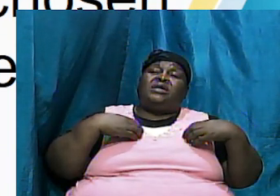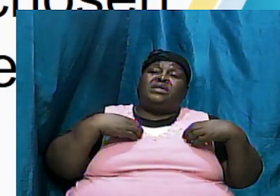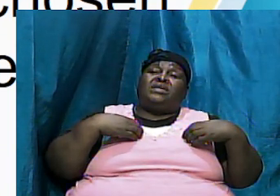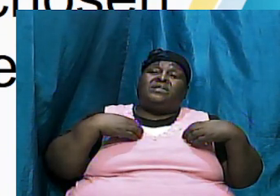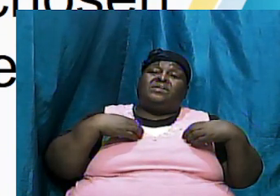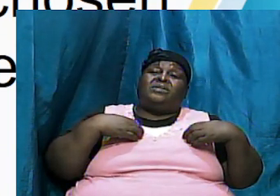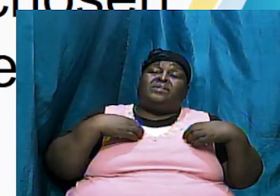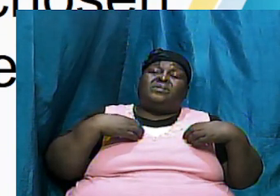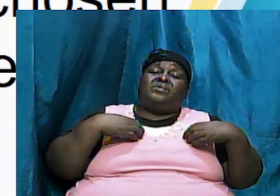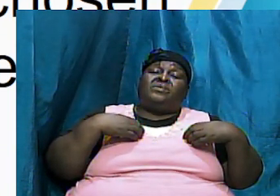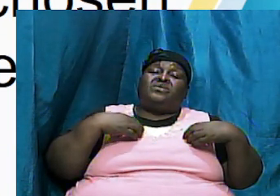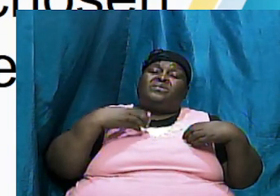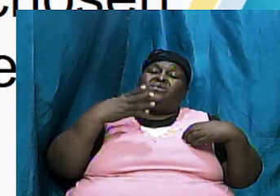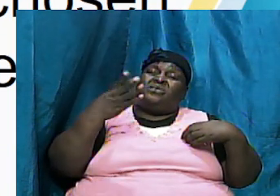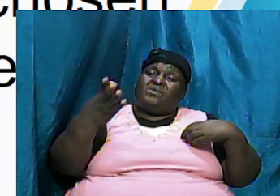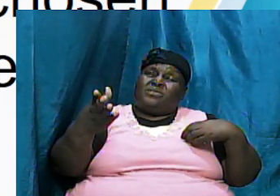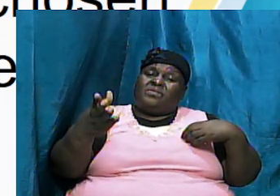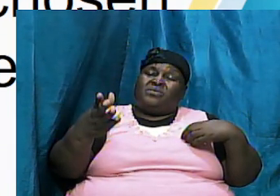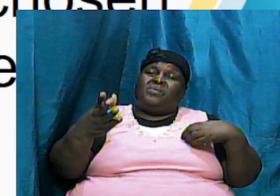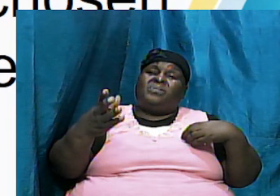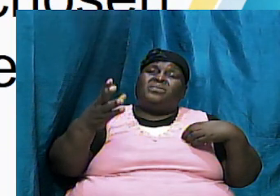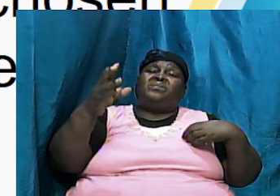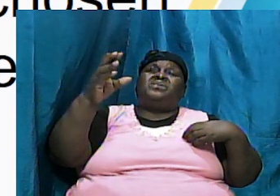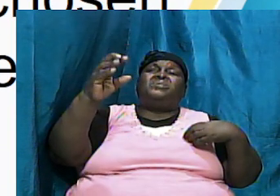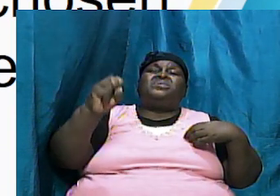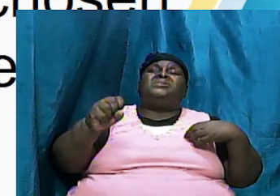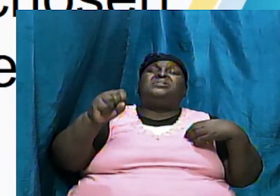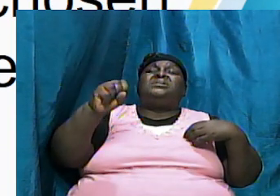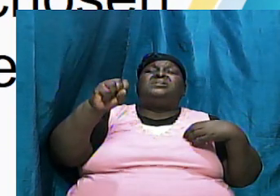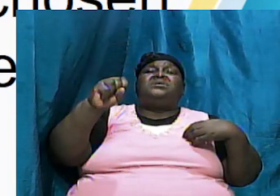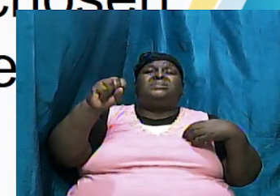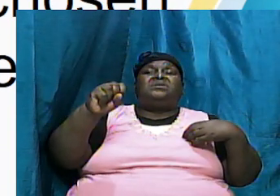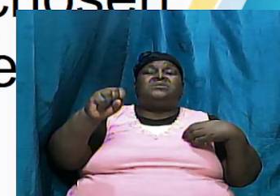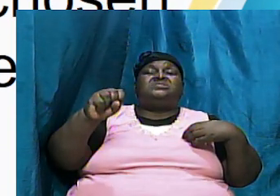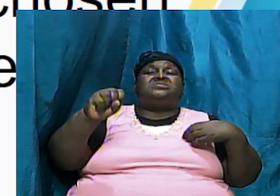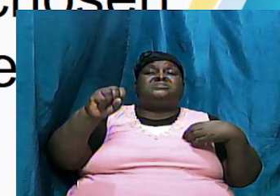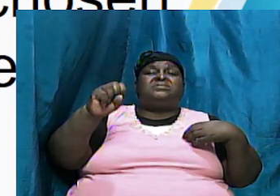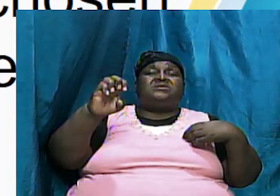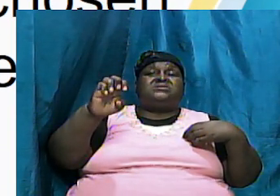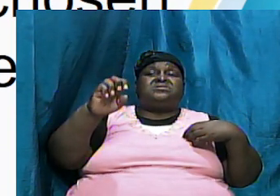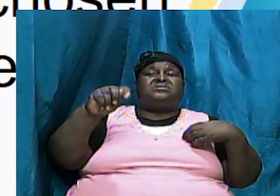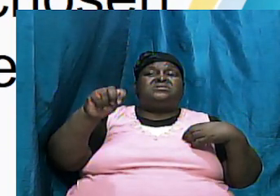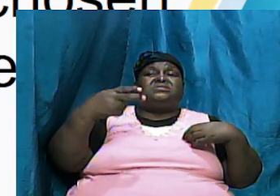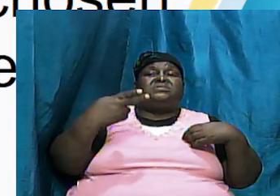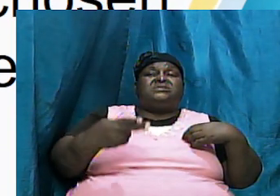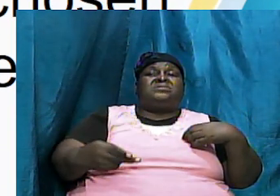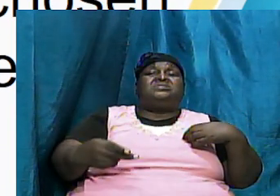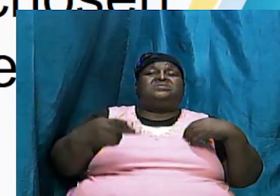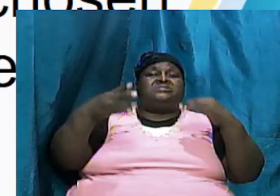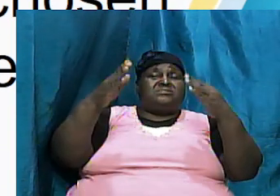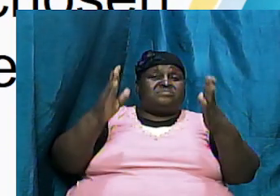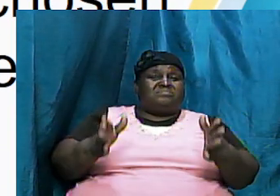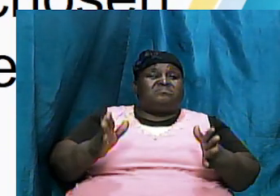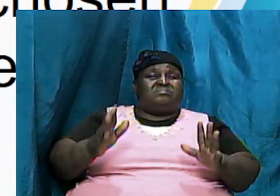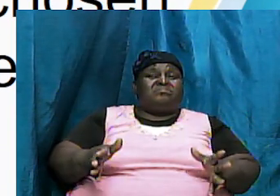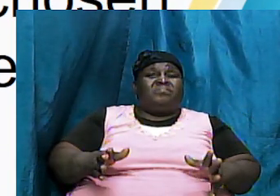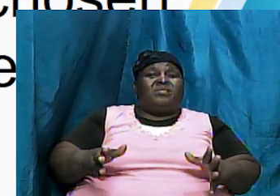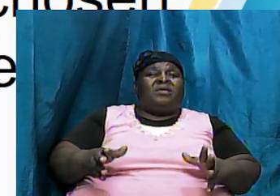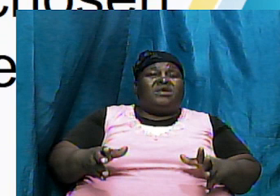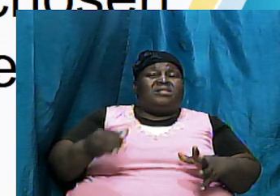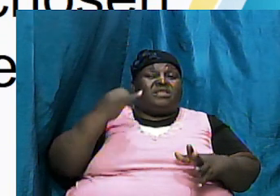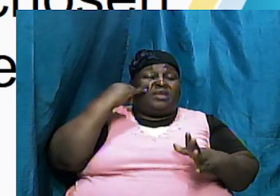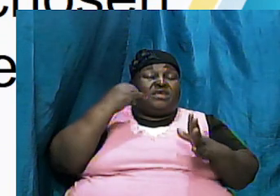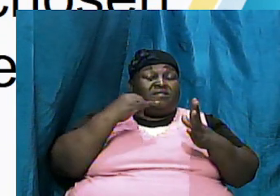offspring of Seth who call on the Lord but there is a thing called influence and for whatever reason the influence